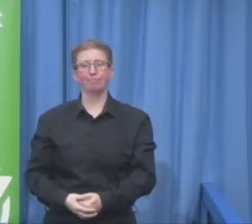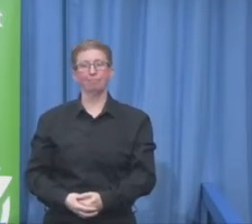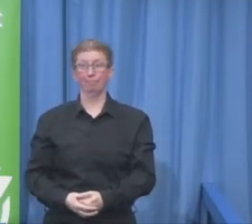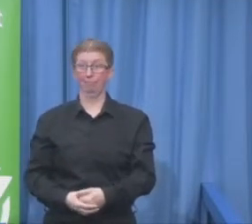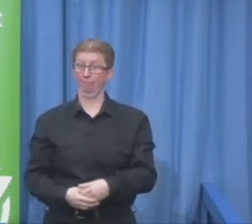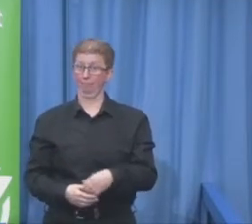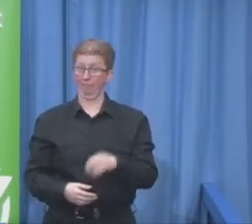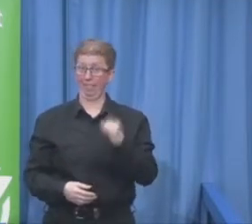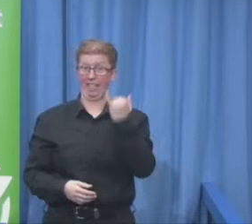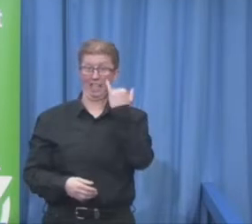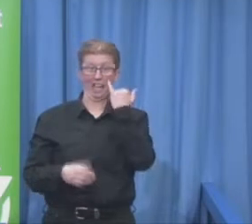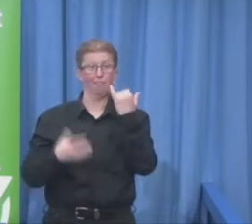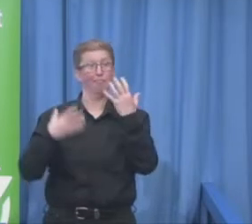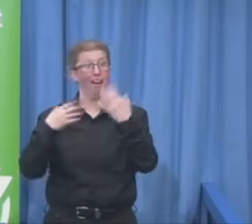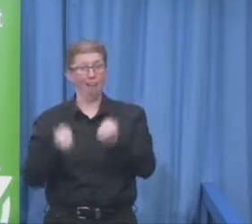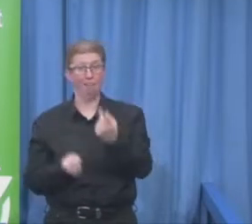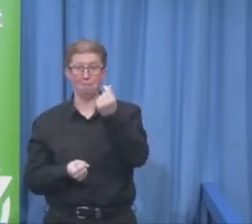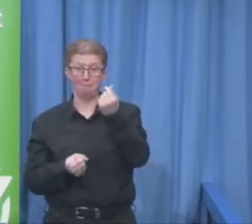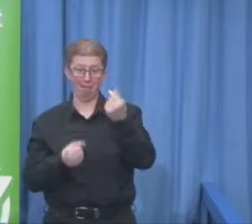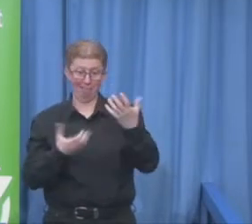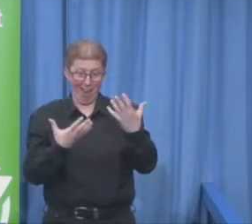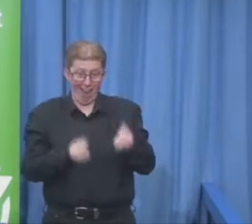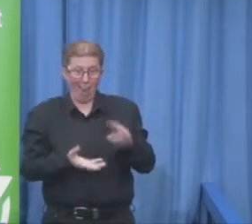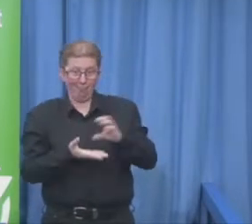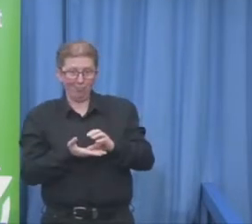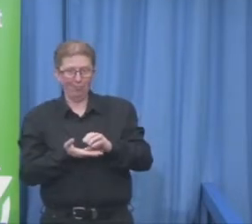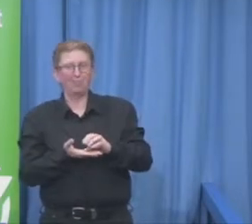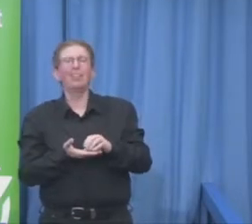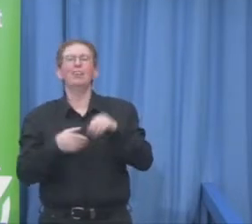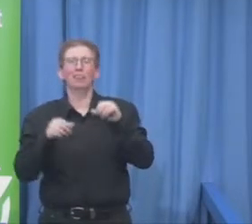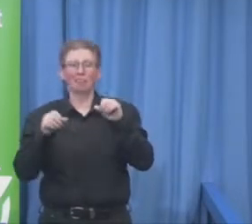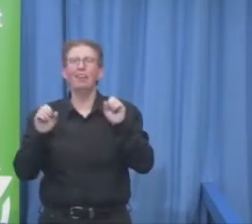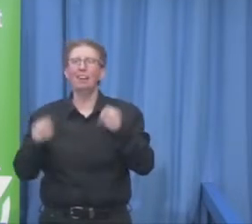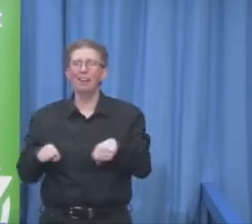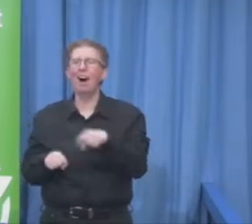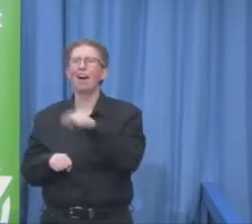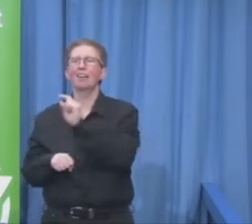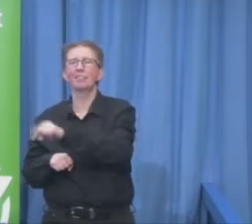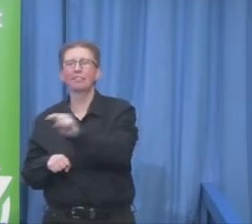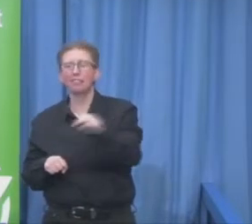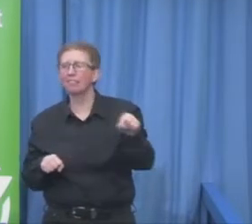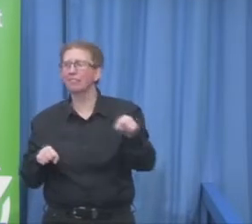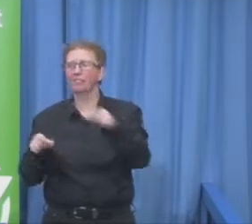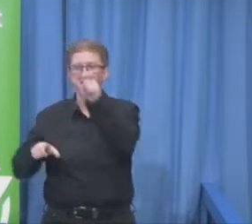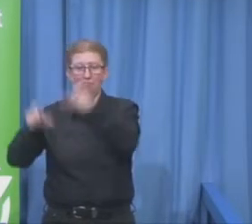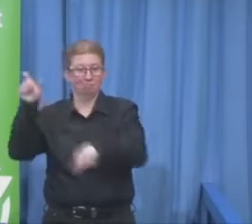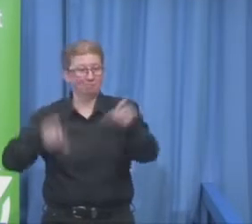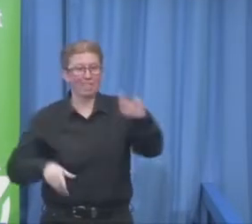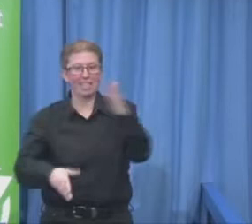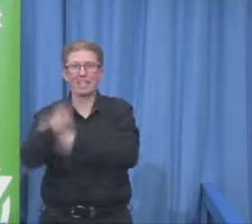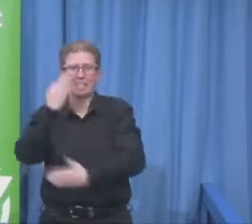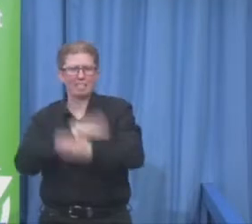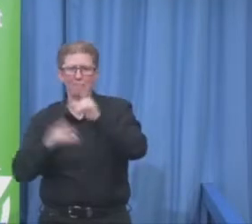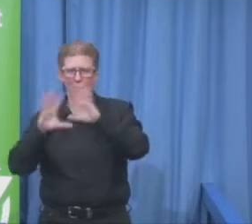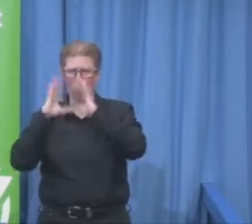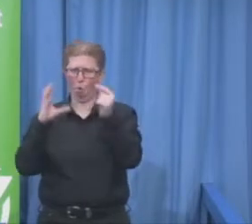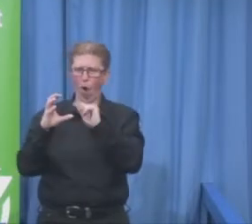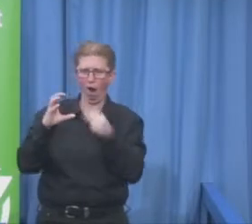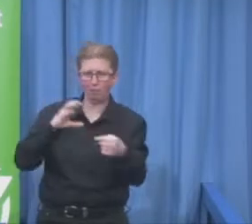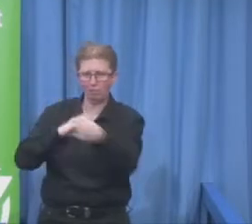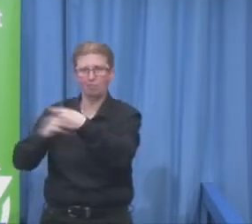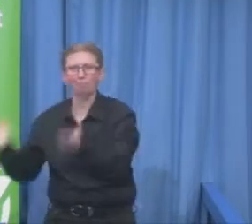people with disabilities around the world to be subjects of this project, but we need to get it off the ground. So I think it's an enormously